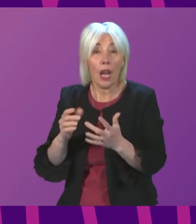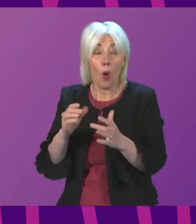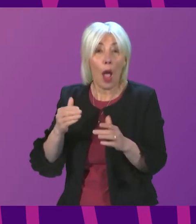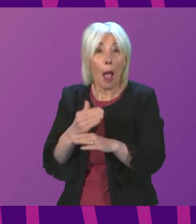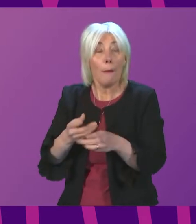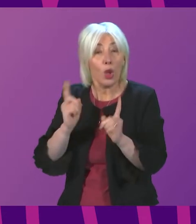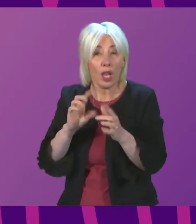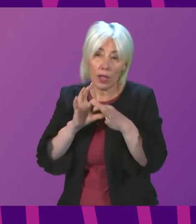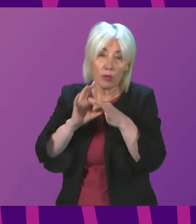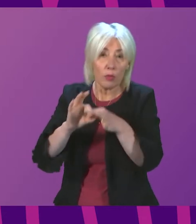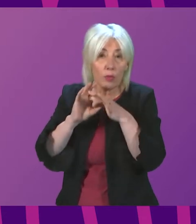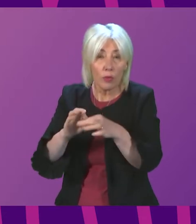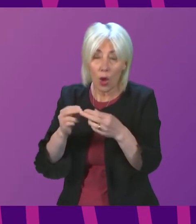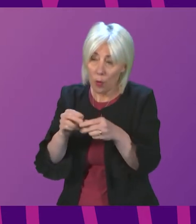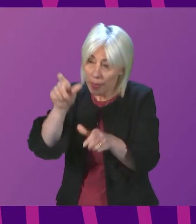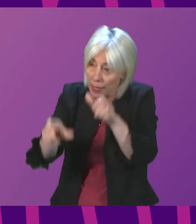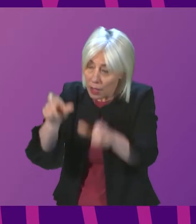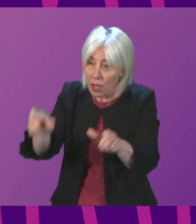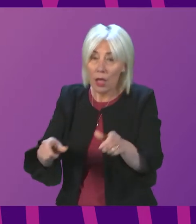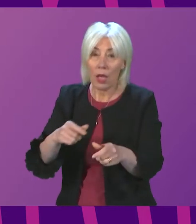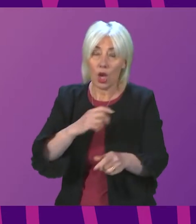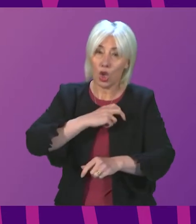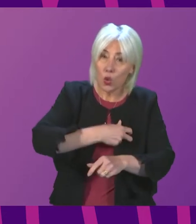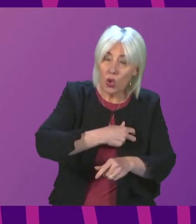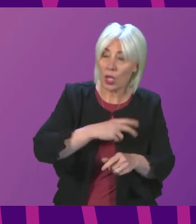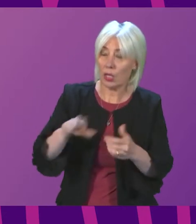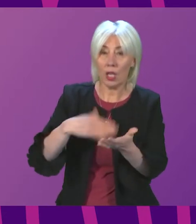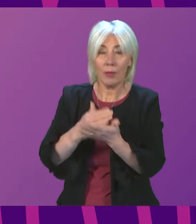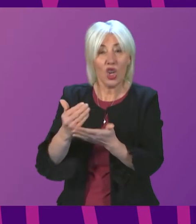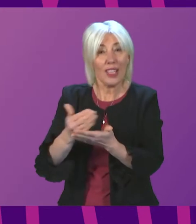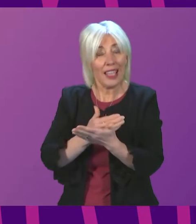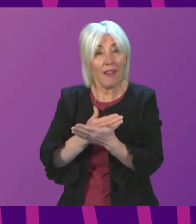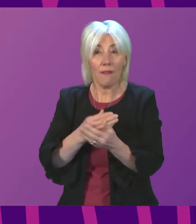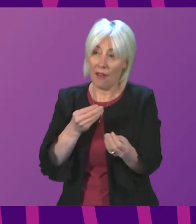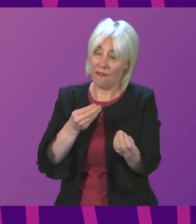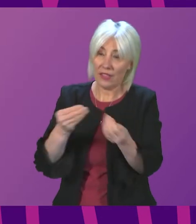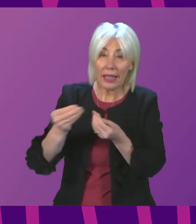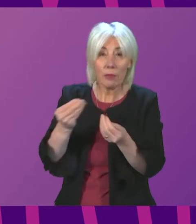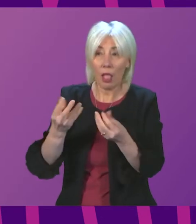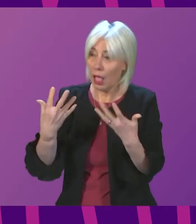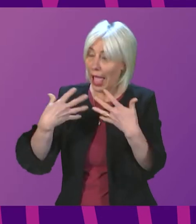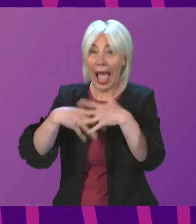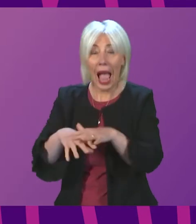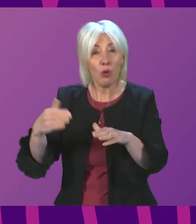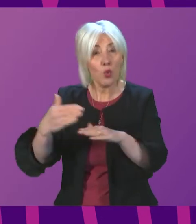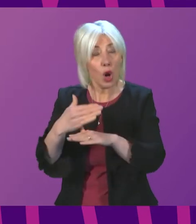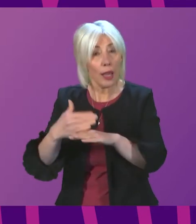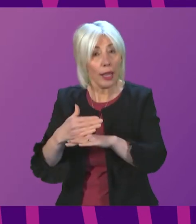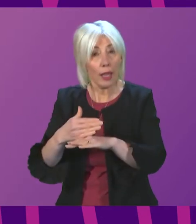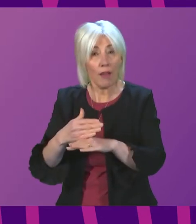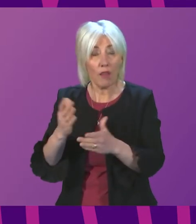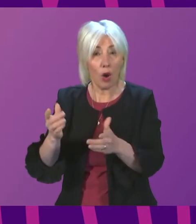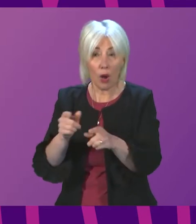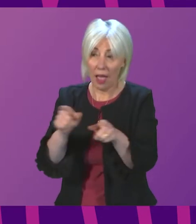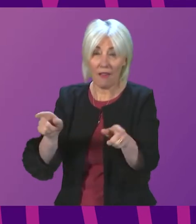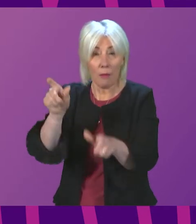constructively with employees and trade unions to introduce a safe and effective mix of flexible and hybrid working, particularly where people feel